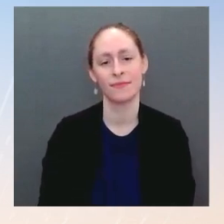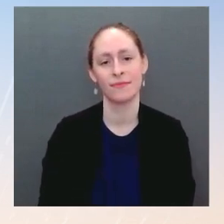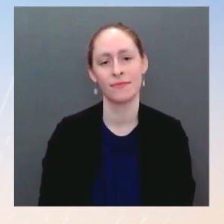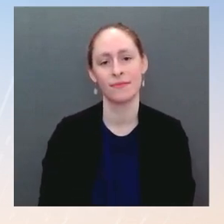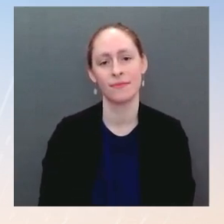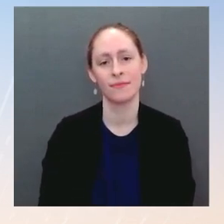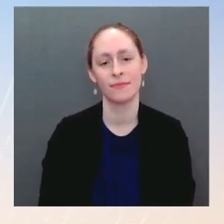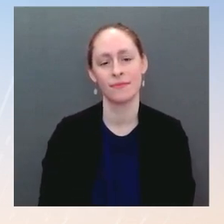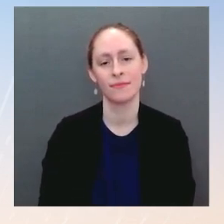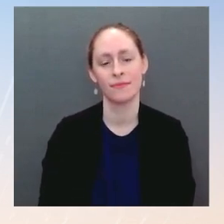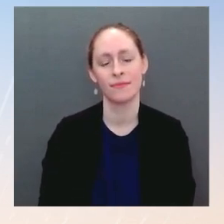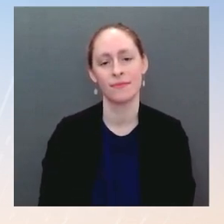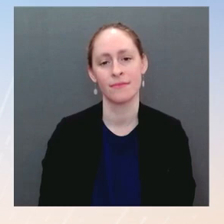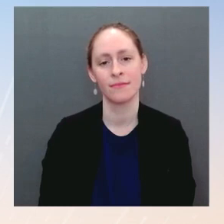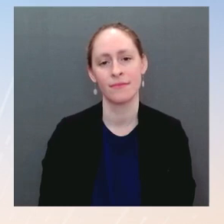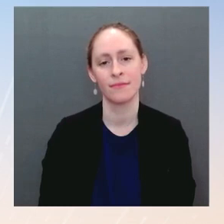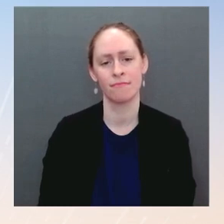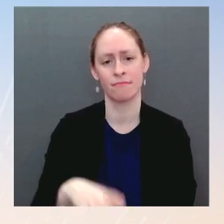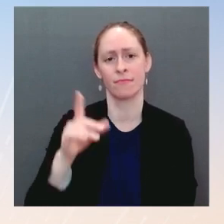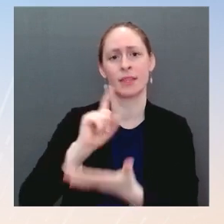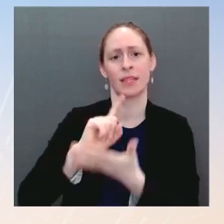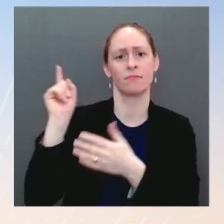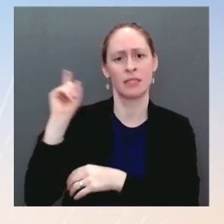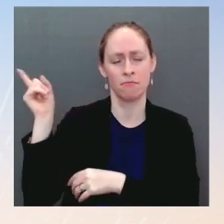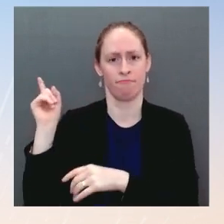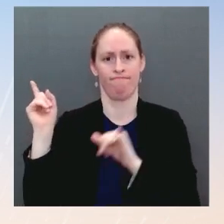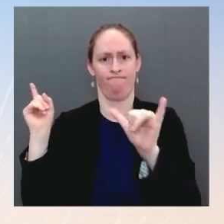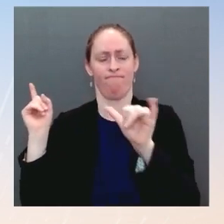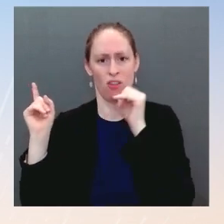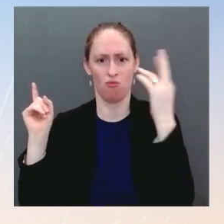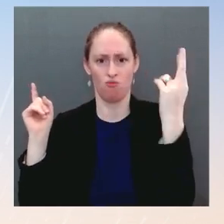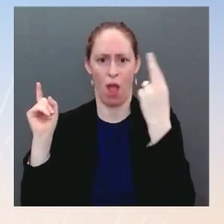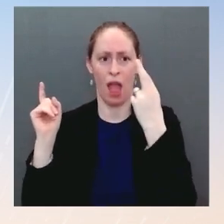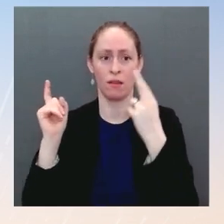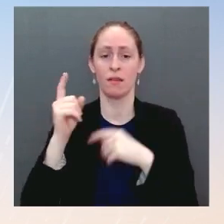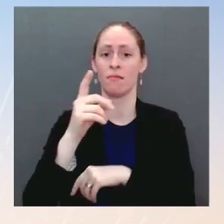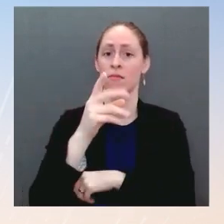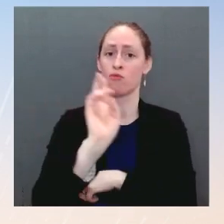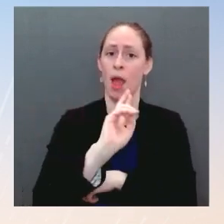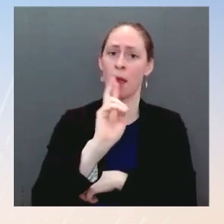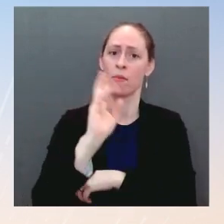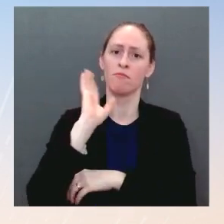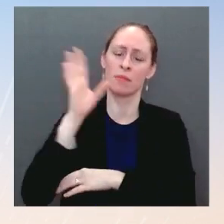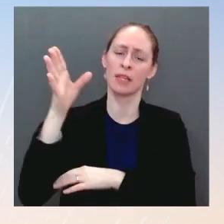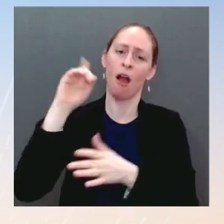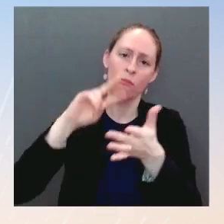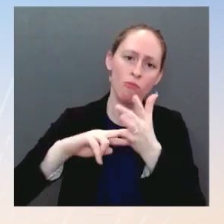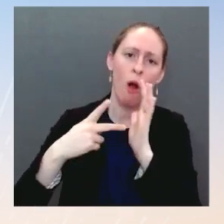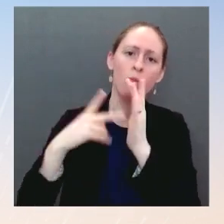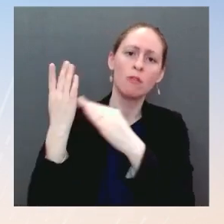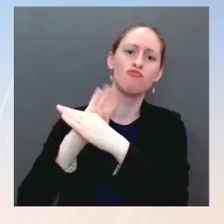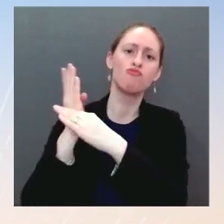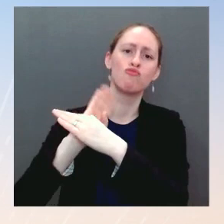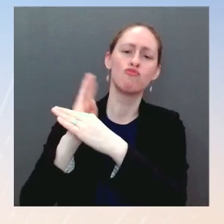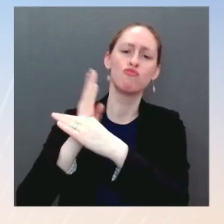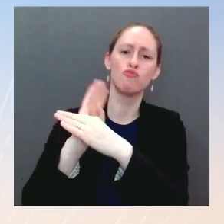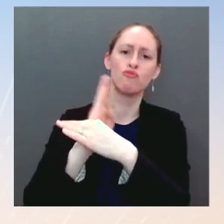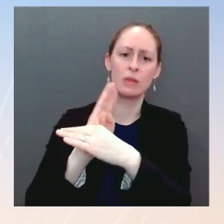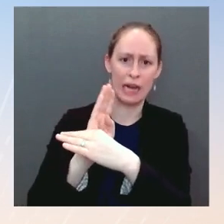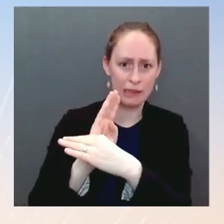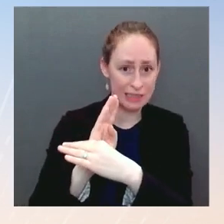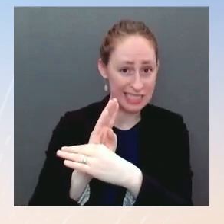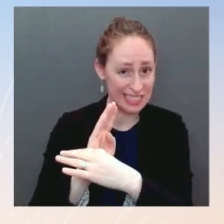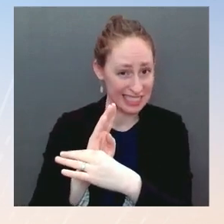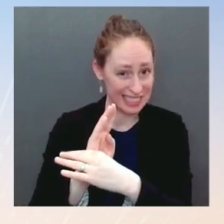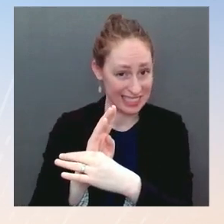And I'm — we all think that his nominee will not be spared any pushback. So how interested is the President